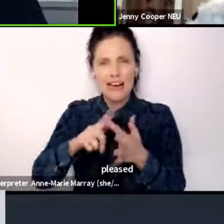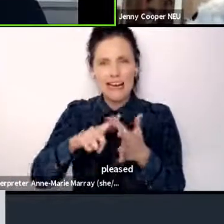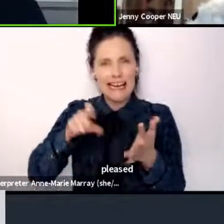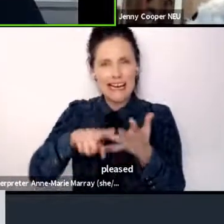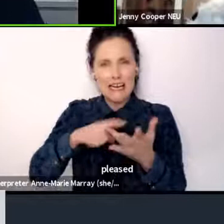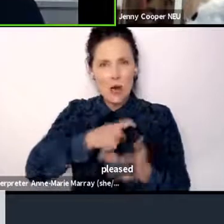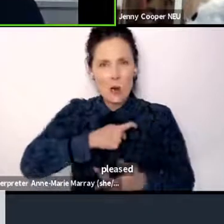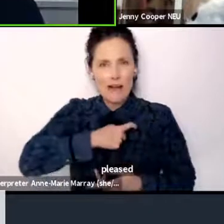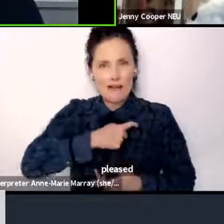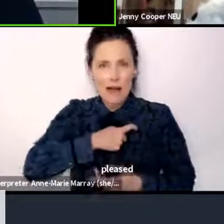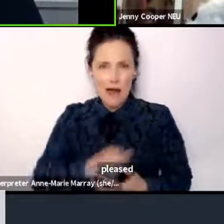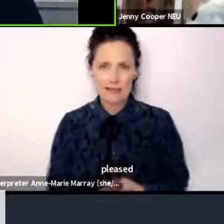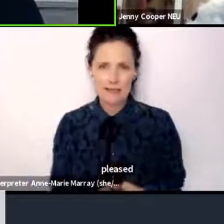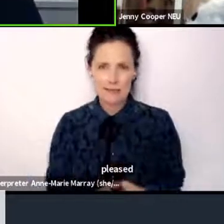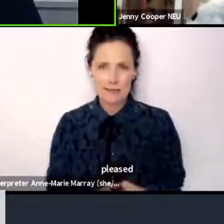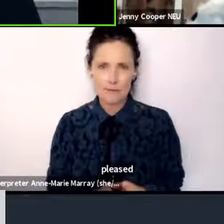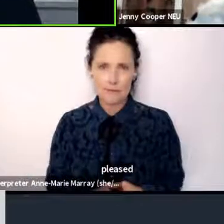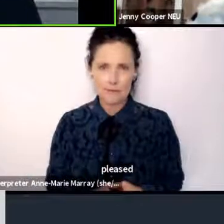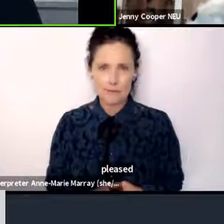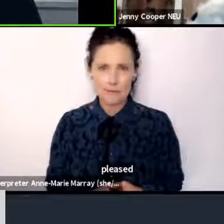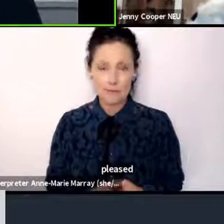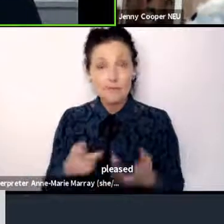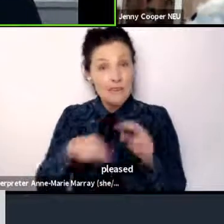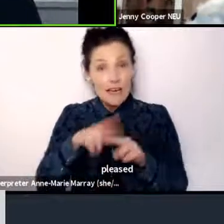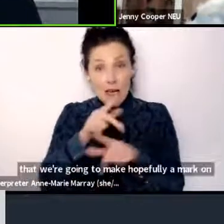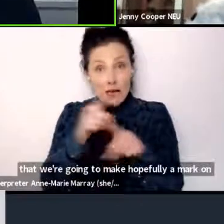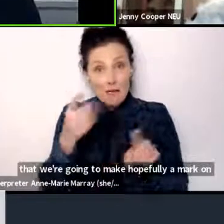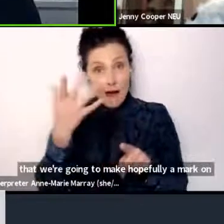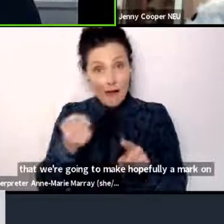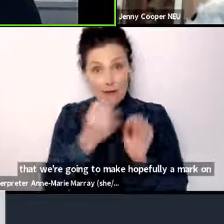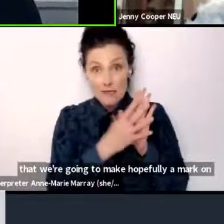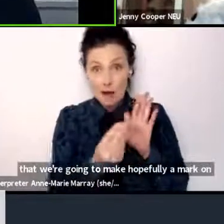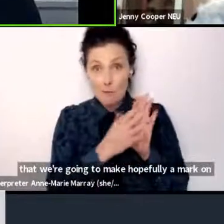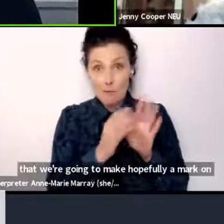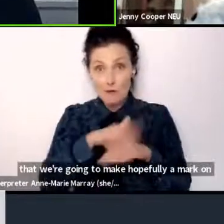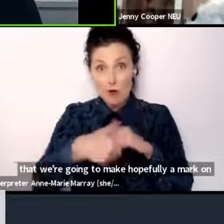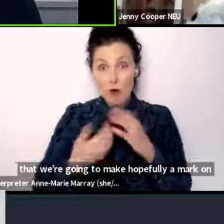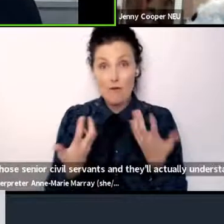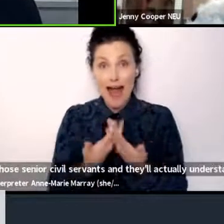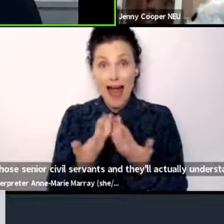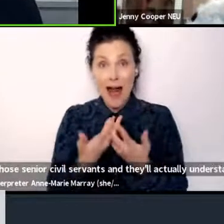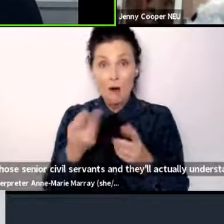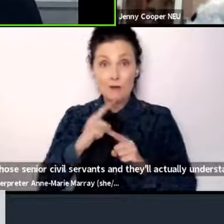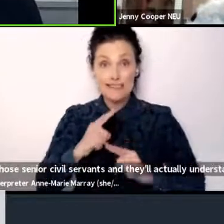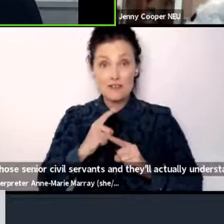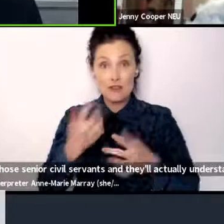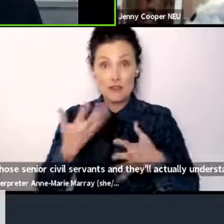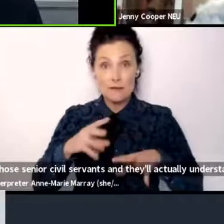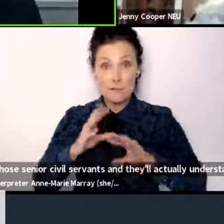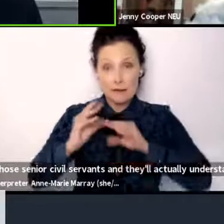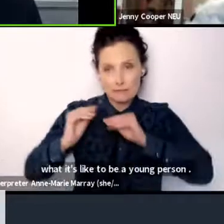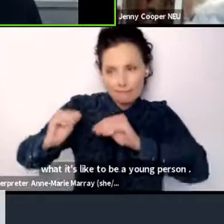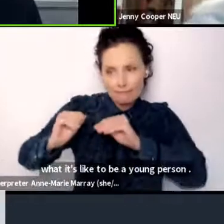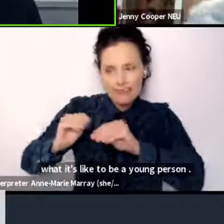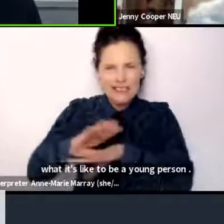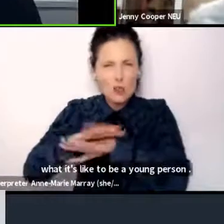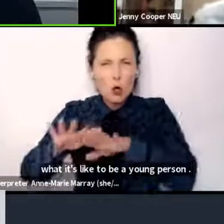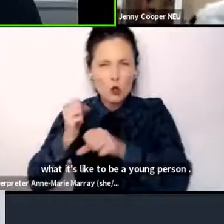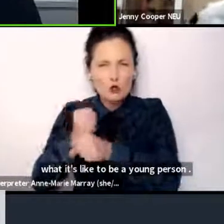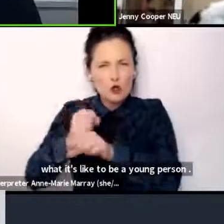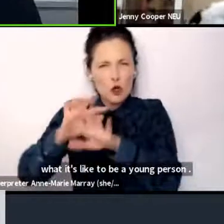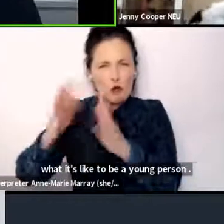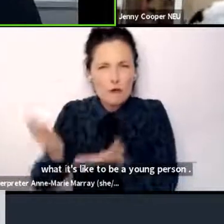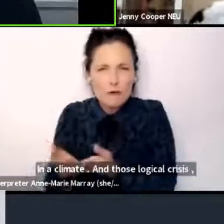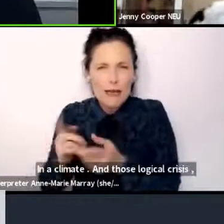woven in. If anyone has any examples of how teachers have embedded this into non-geography or science classes